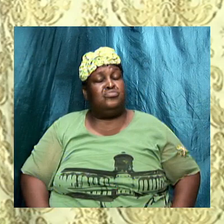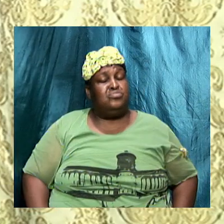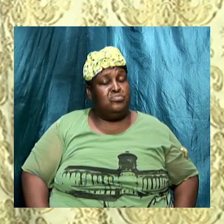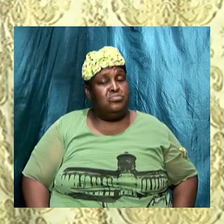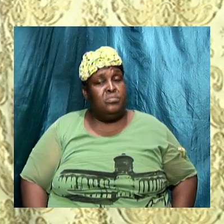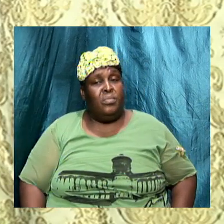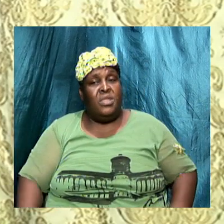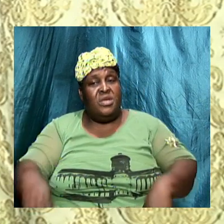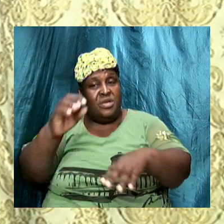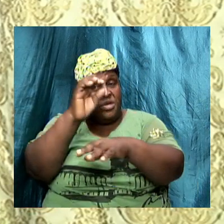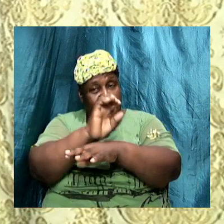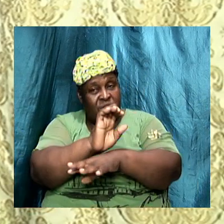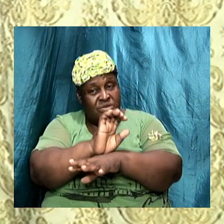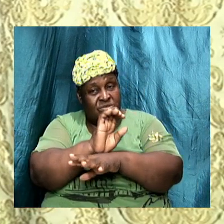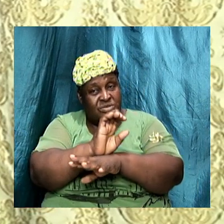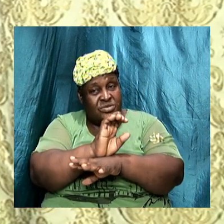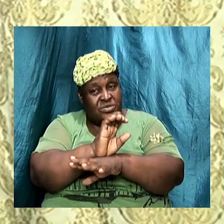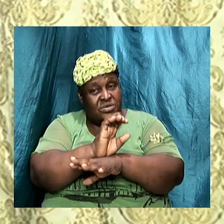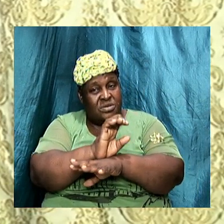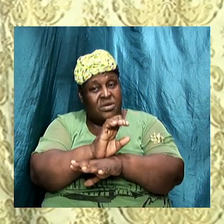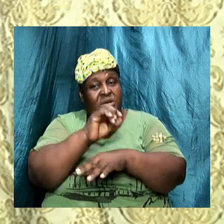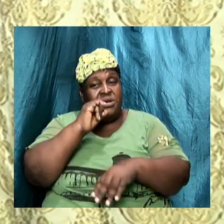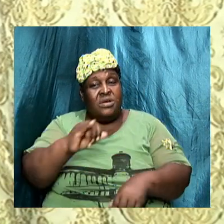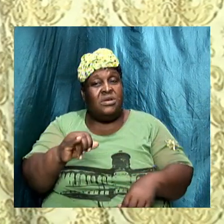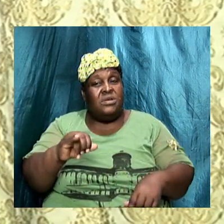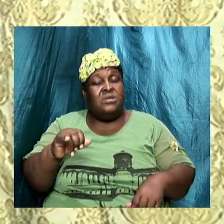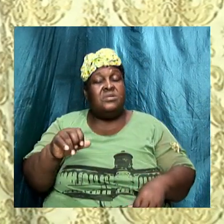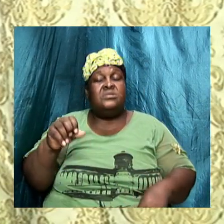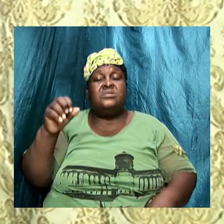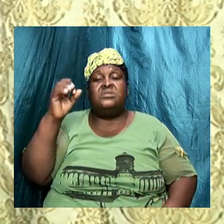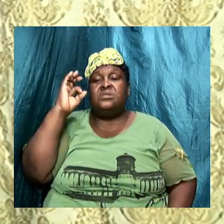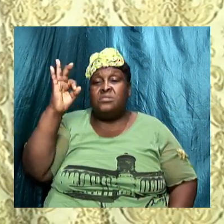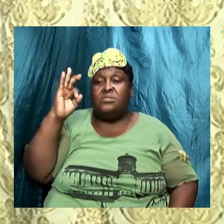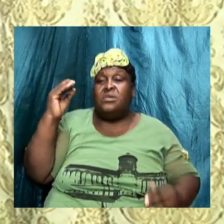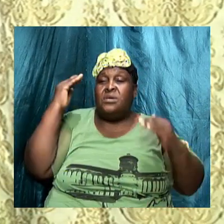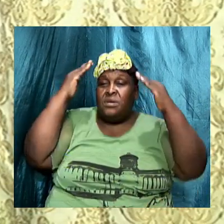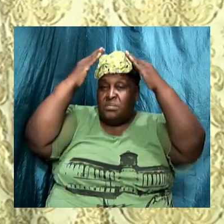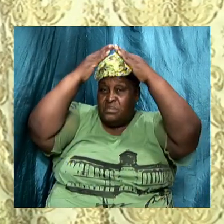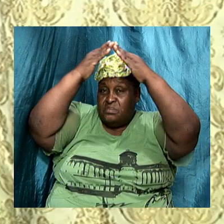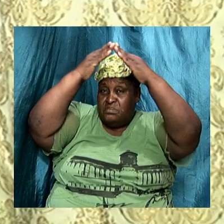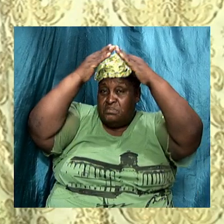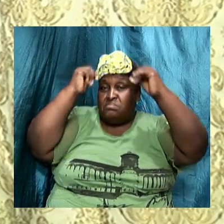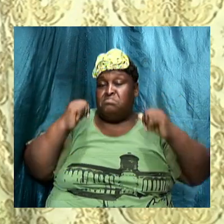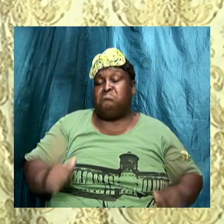the angel is the pastor or the bishop in our case